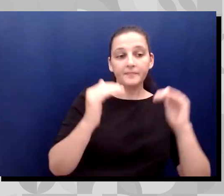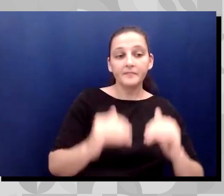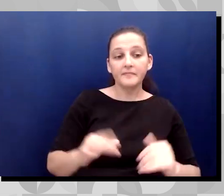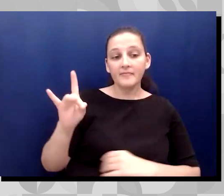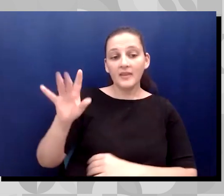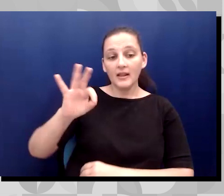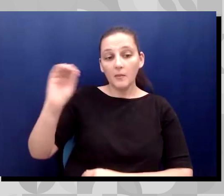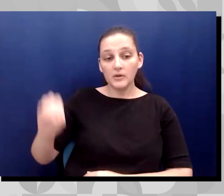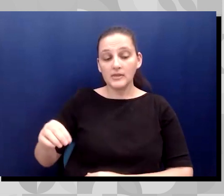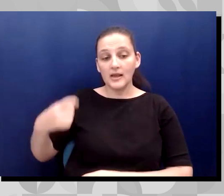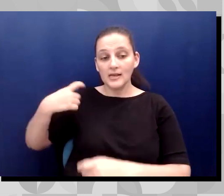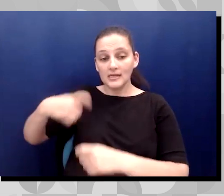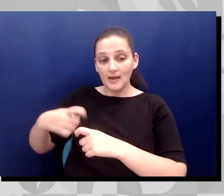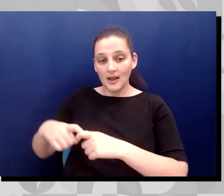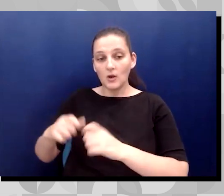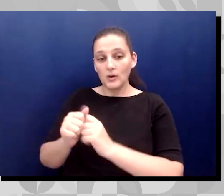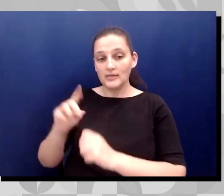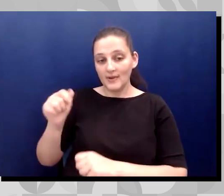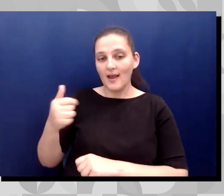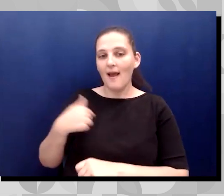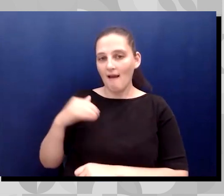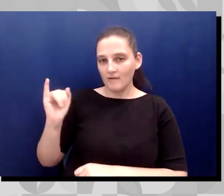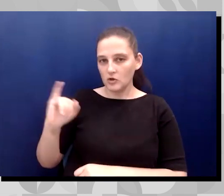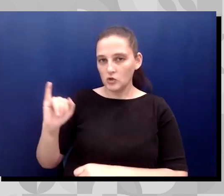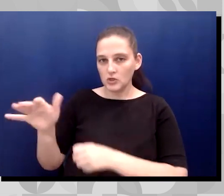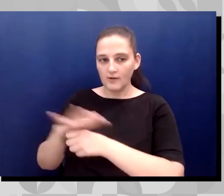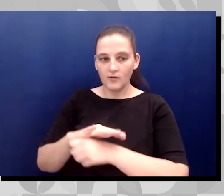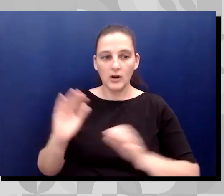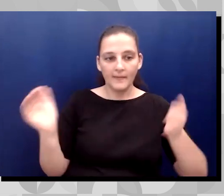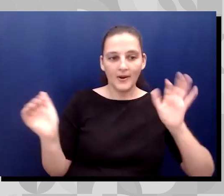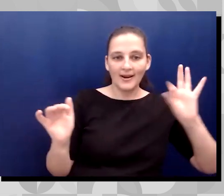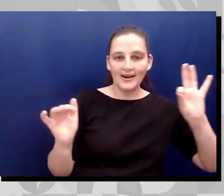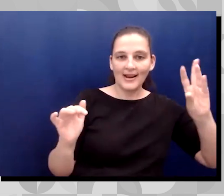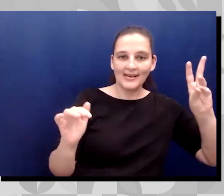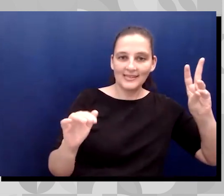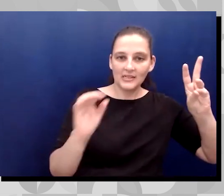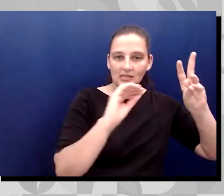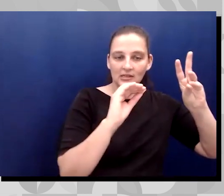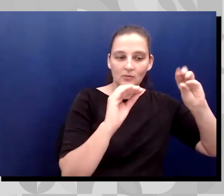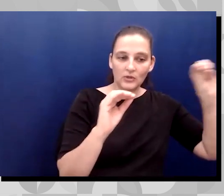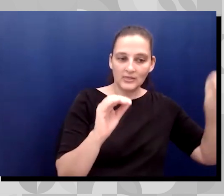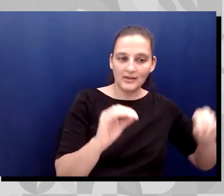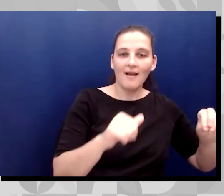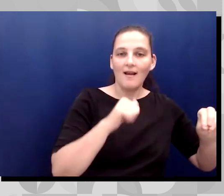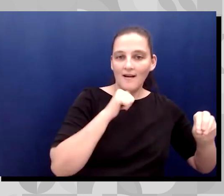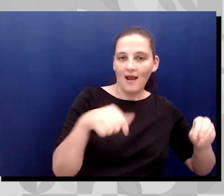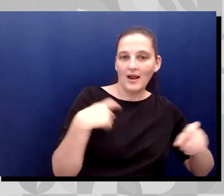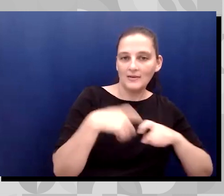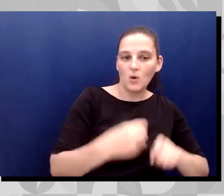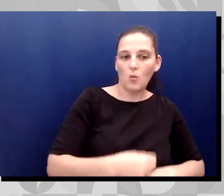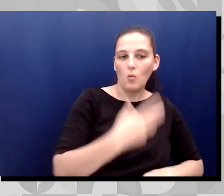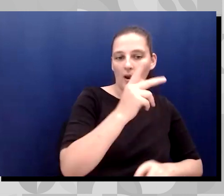coverage compared to 96% of non-Hispanic white people with disabilities. We have to ask